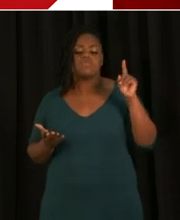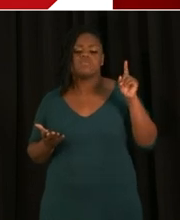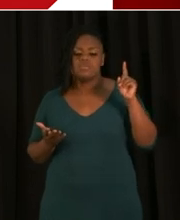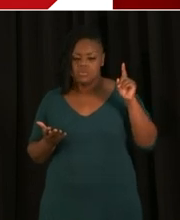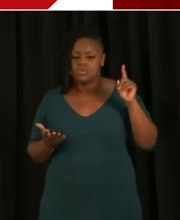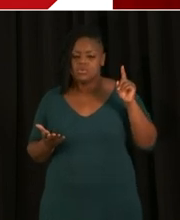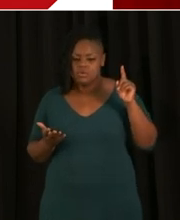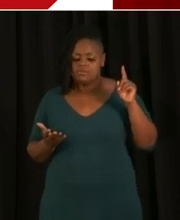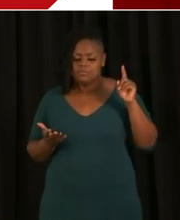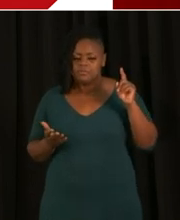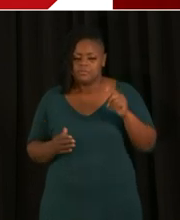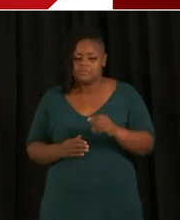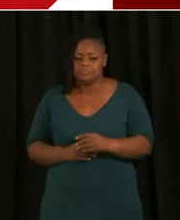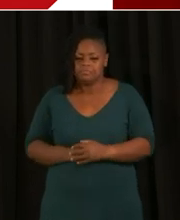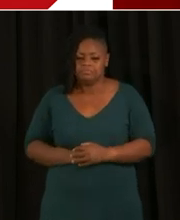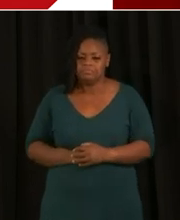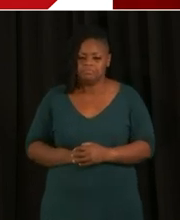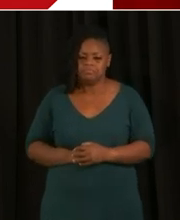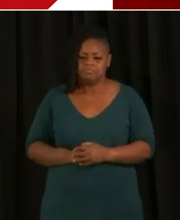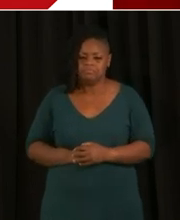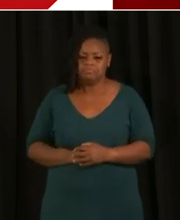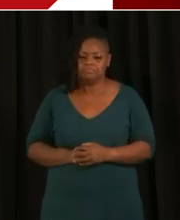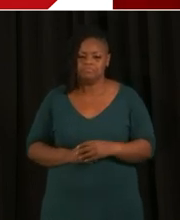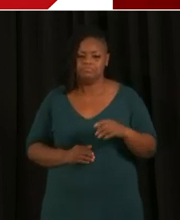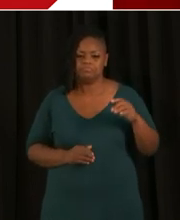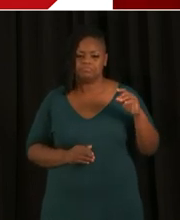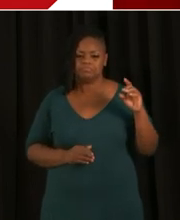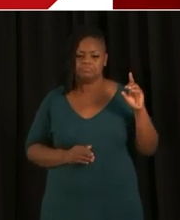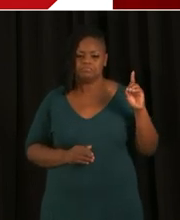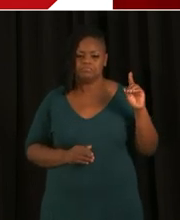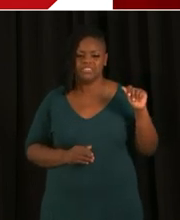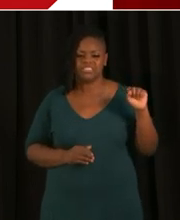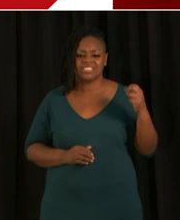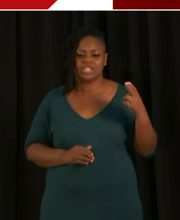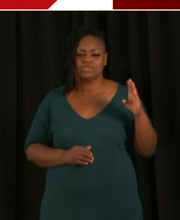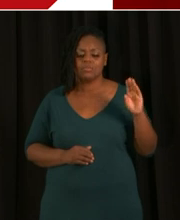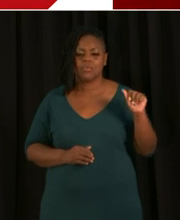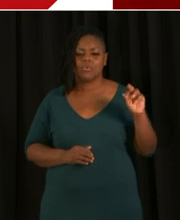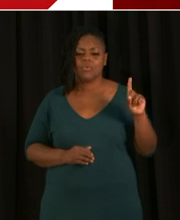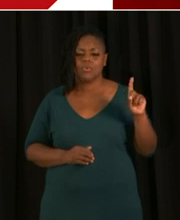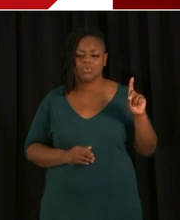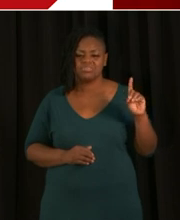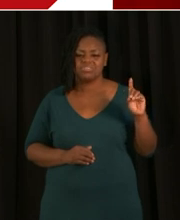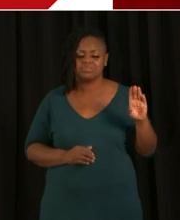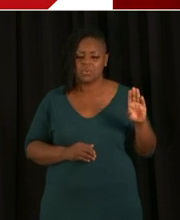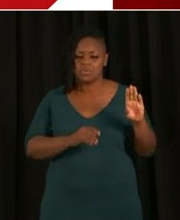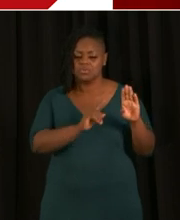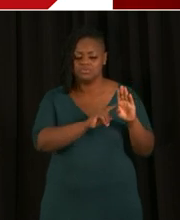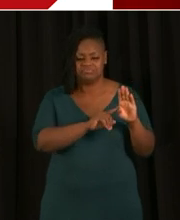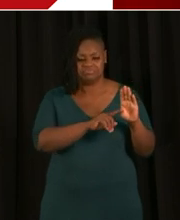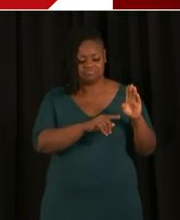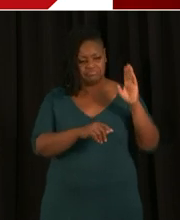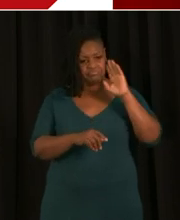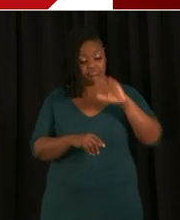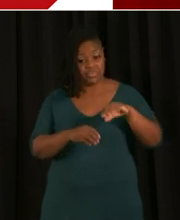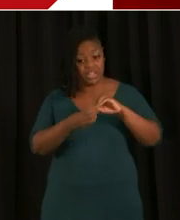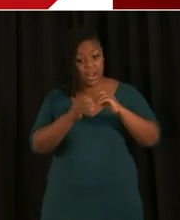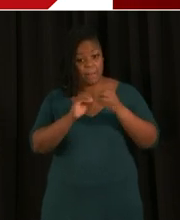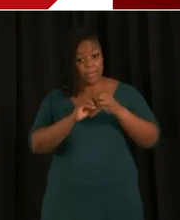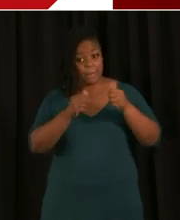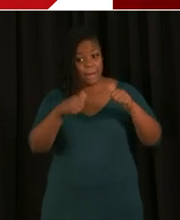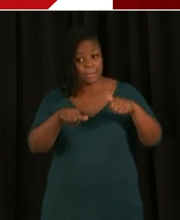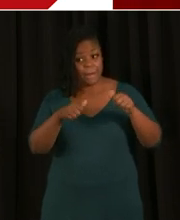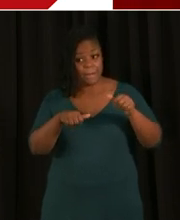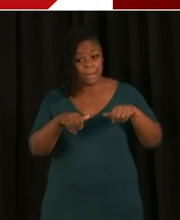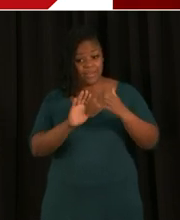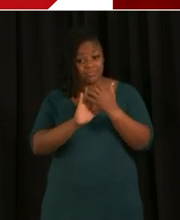Thanks for a really comprehensive dashboard. And obviously, you know, the numbers and the positivity test rates have been